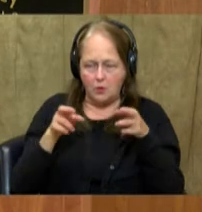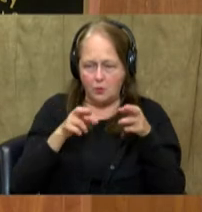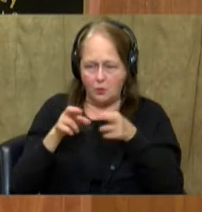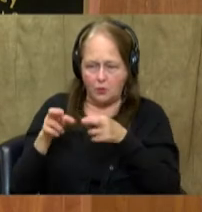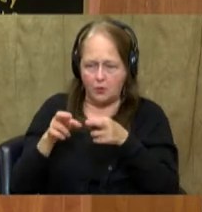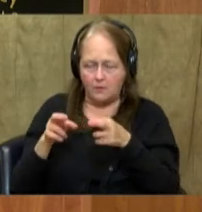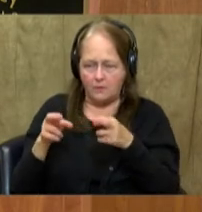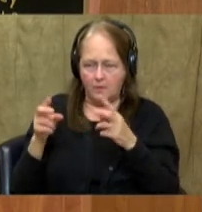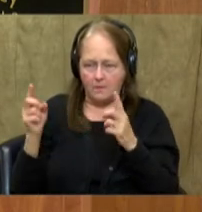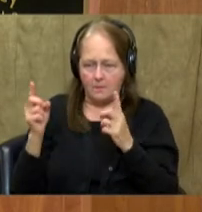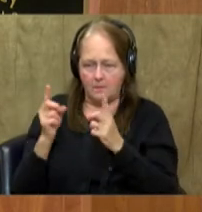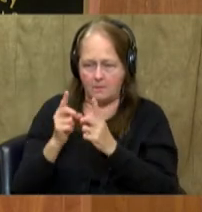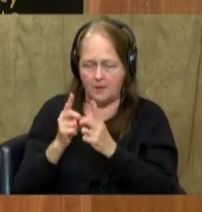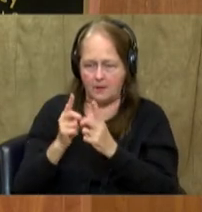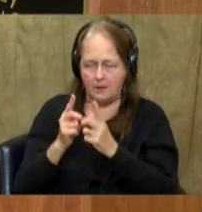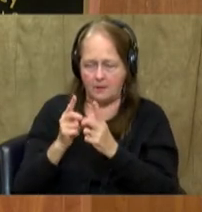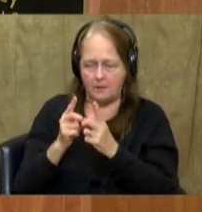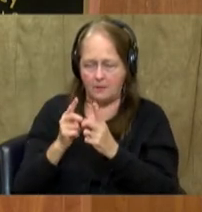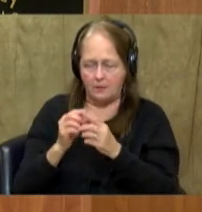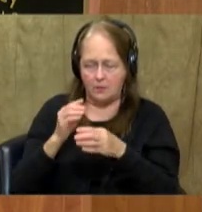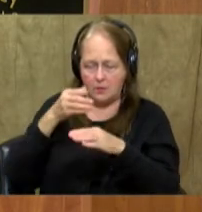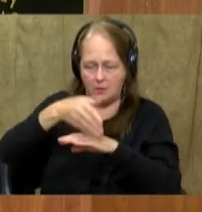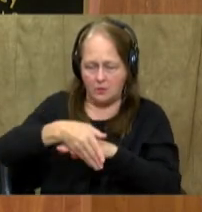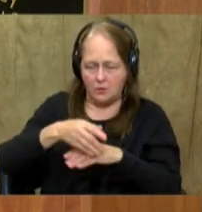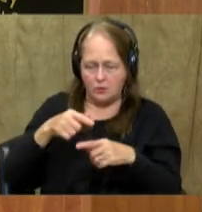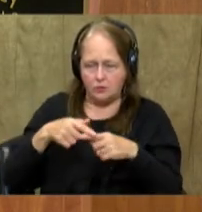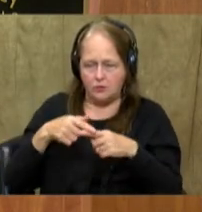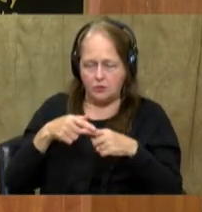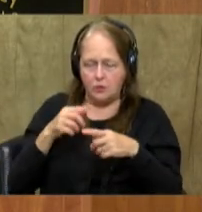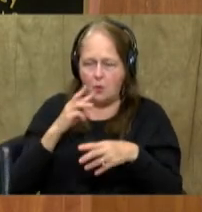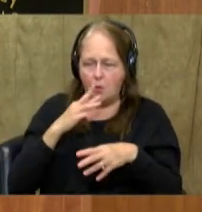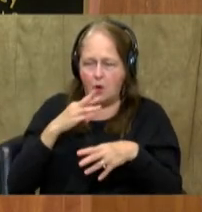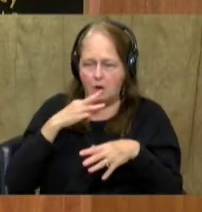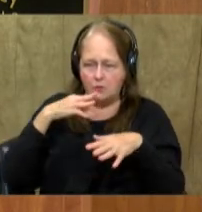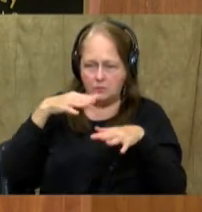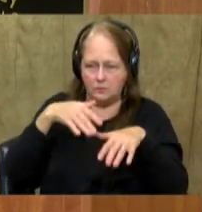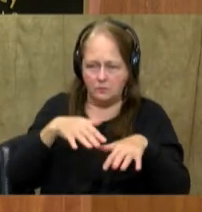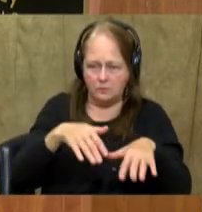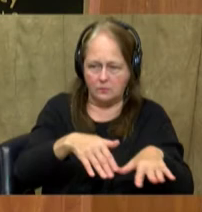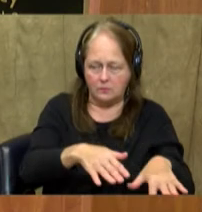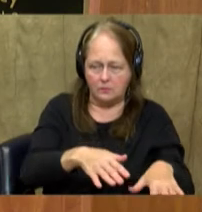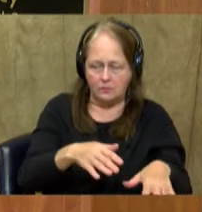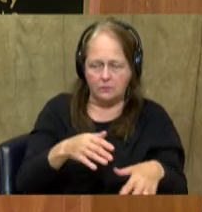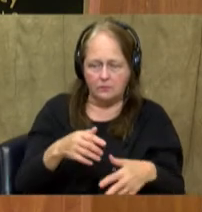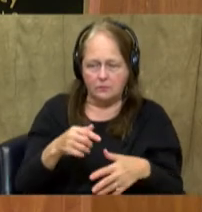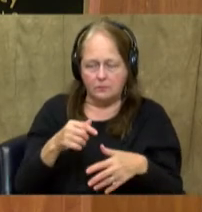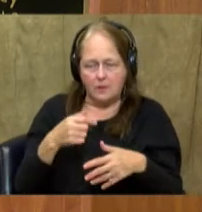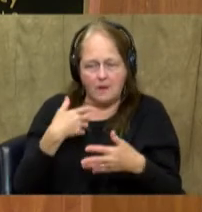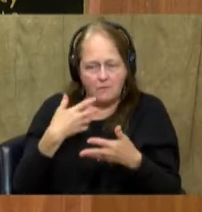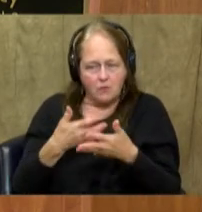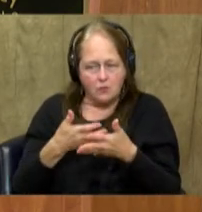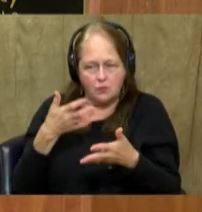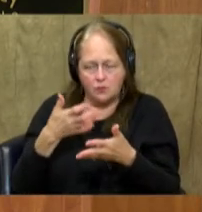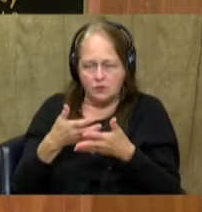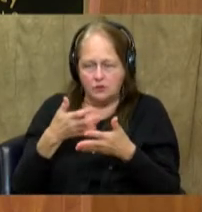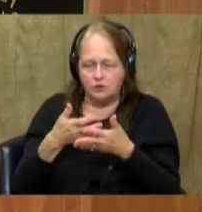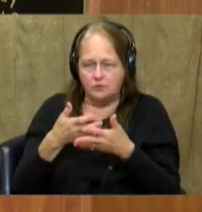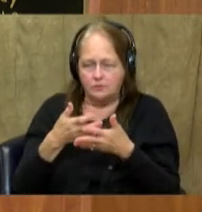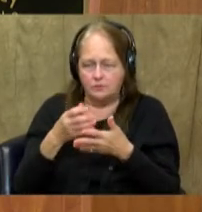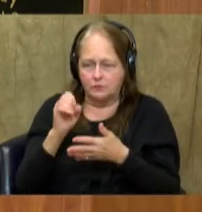meets its mouth, where it empties into a body of water, and it typically deposits rich sediment there. So